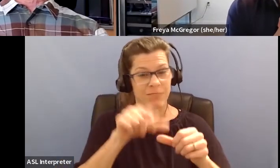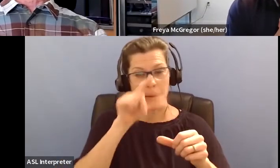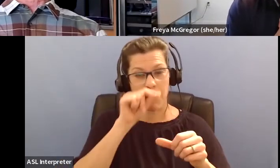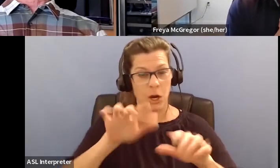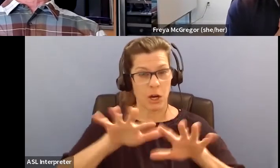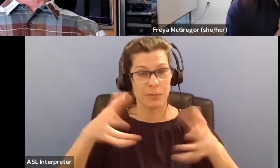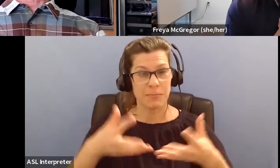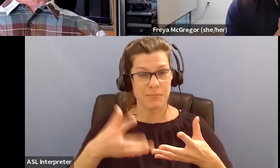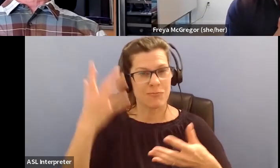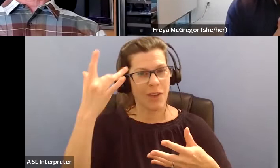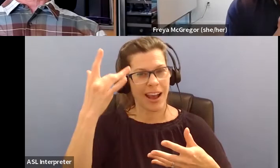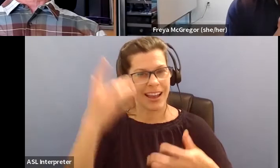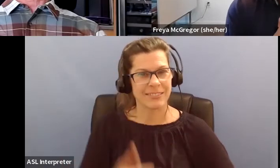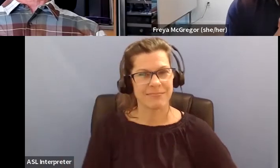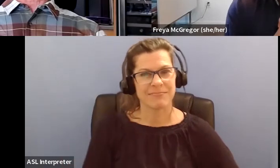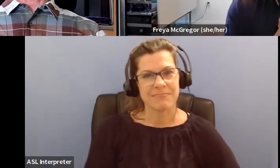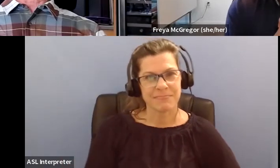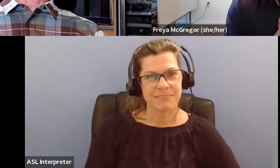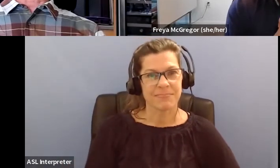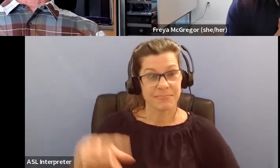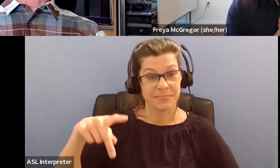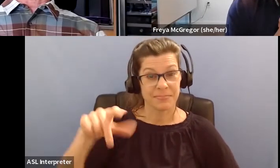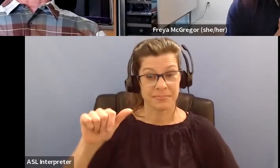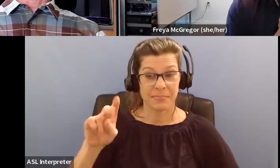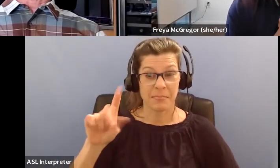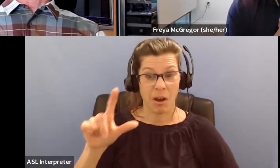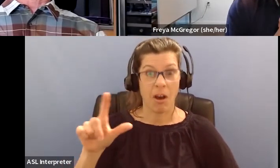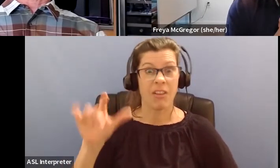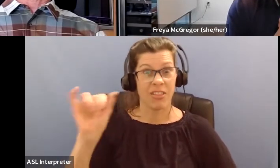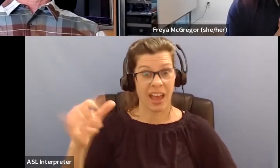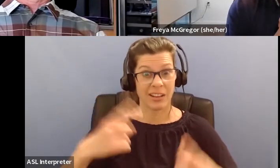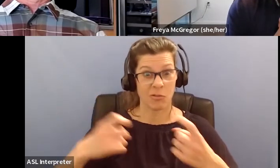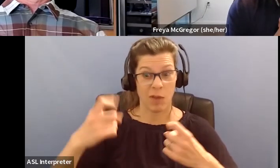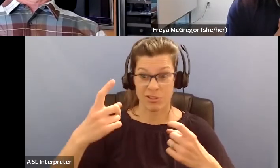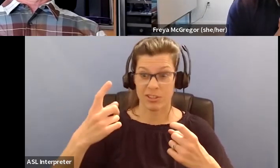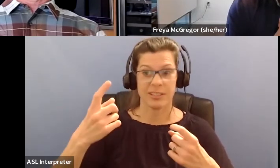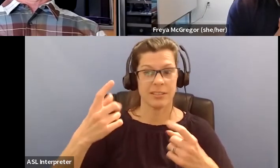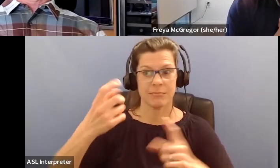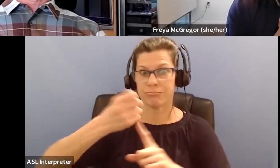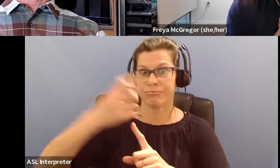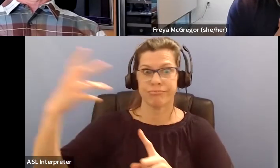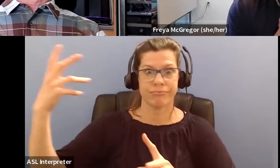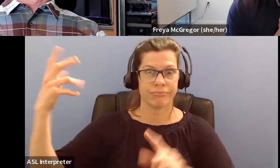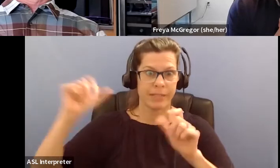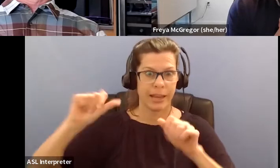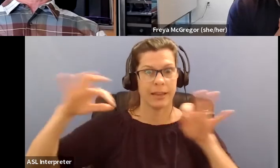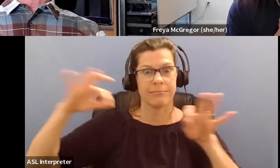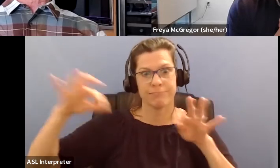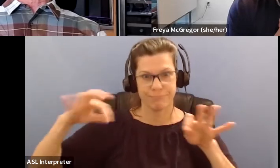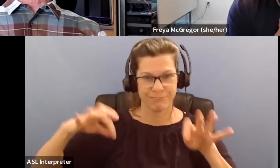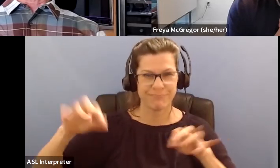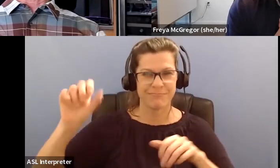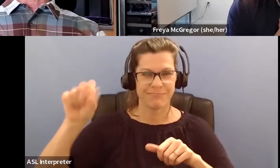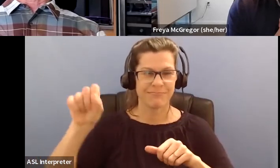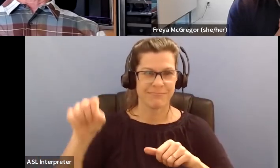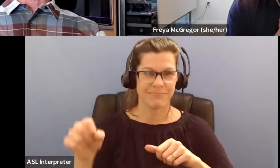Well, it's, there's a lot of facets to that question. So, one of